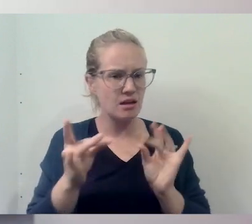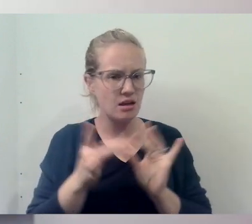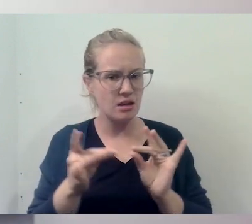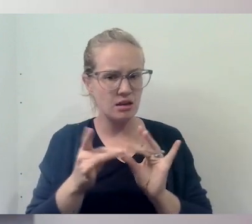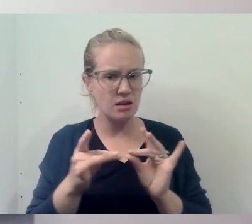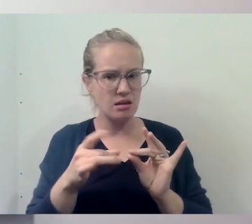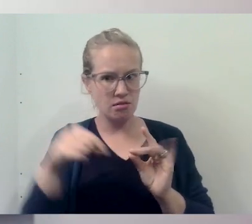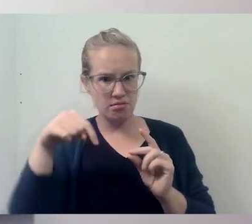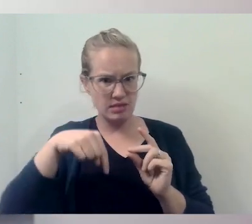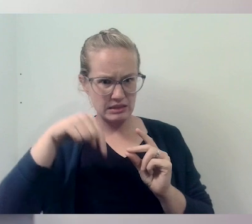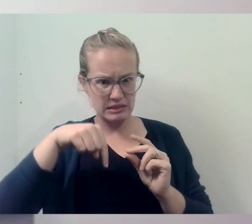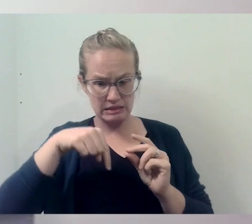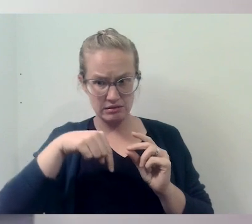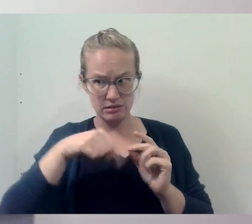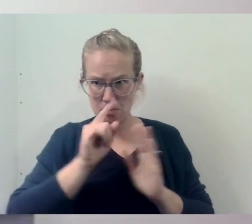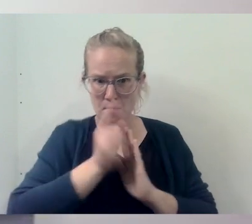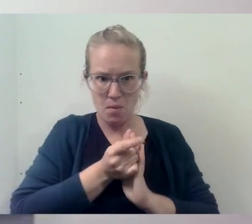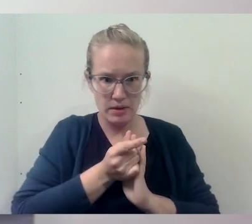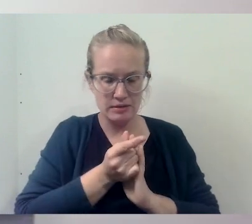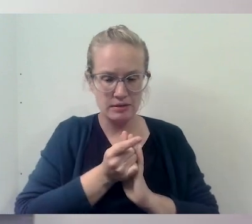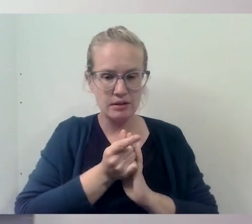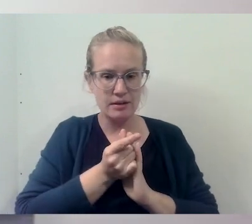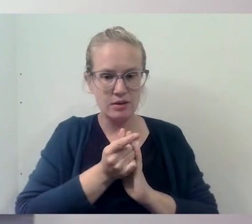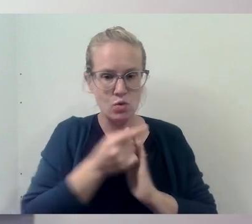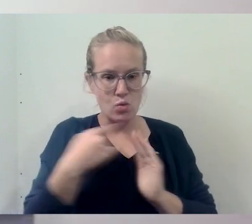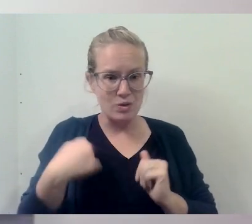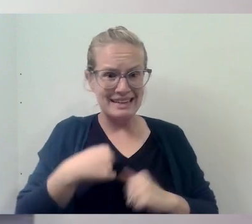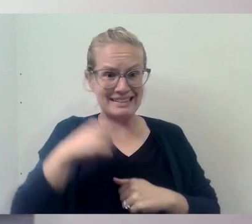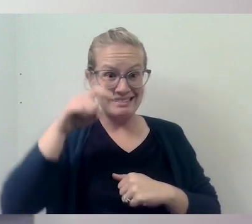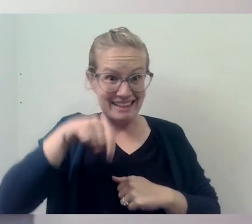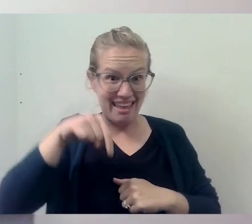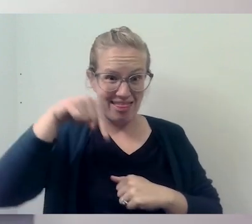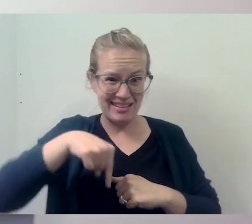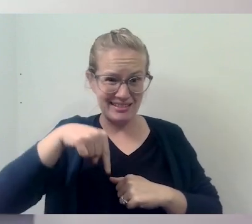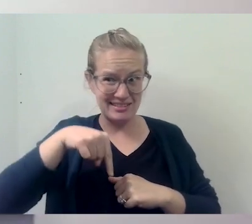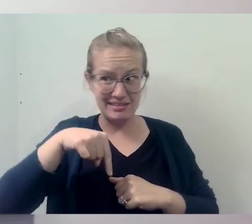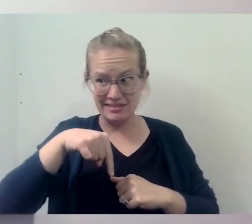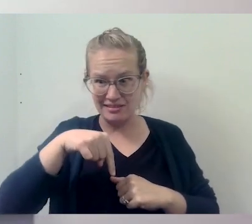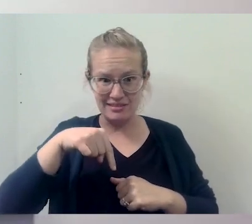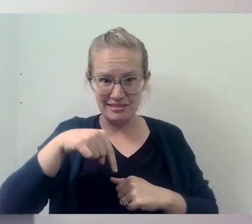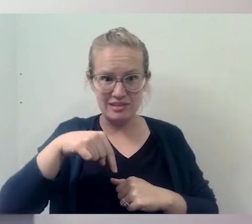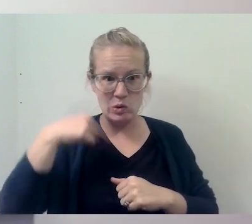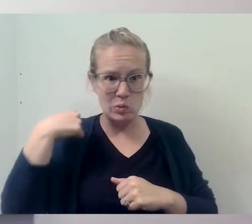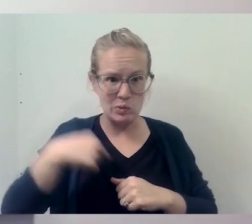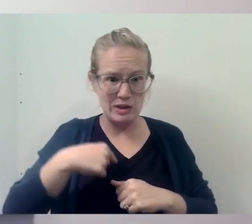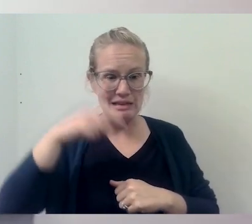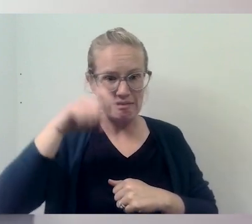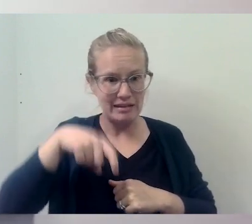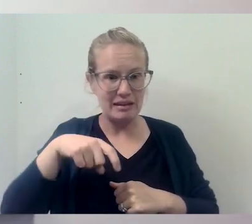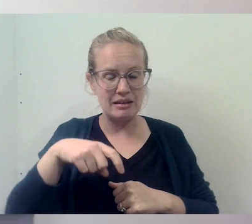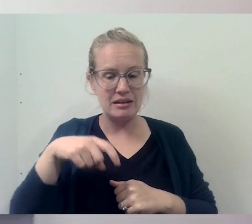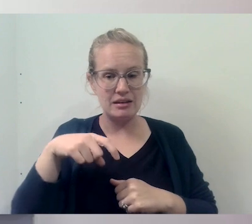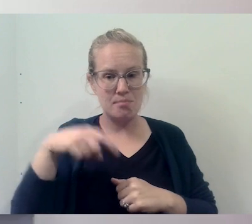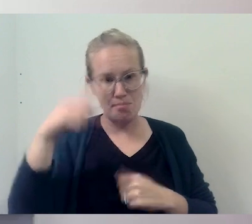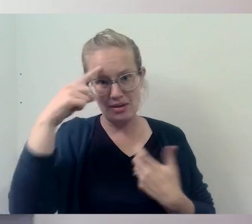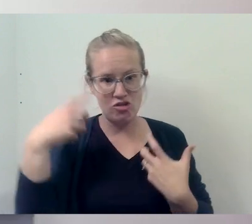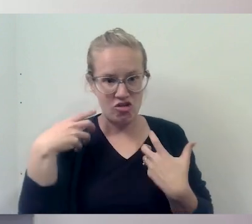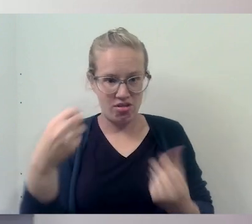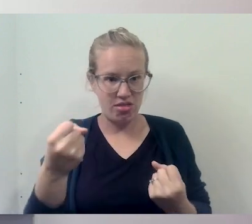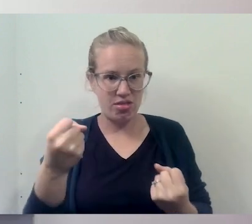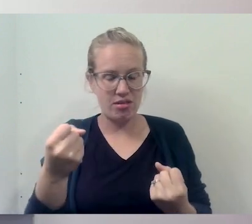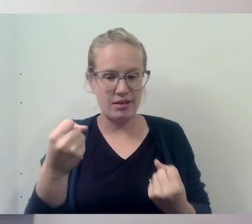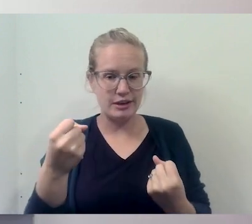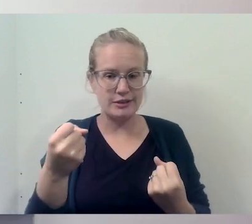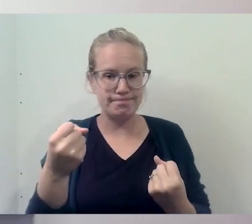this is the moment that we need this, you know, this mental health